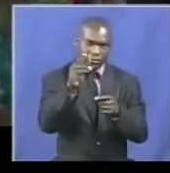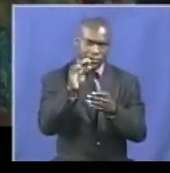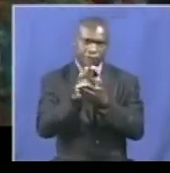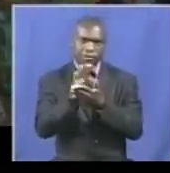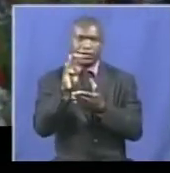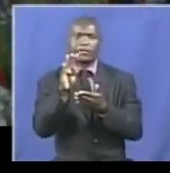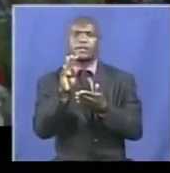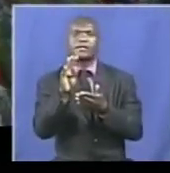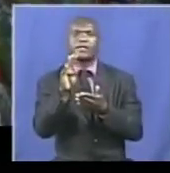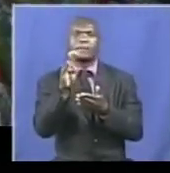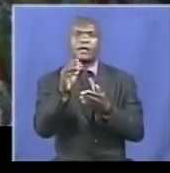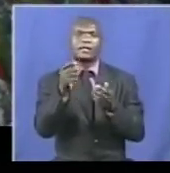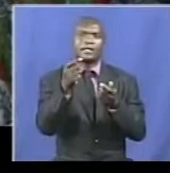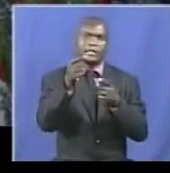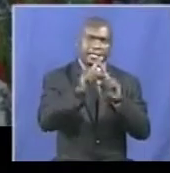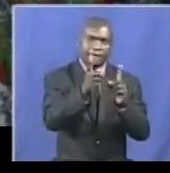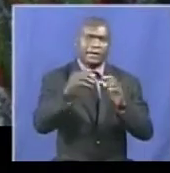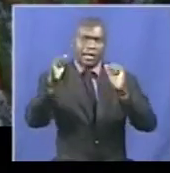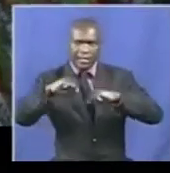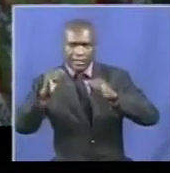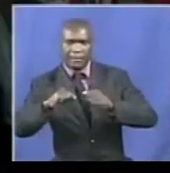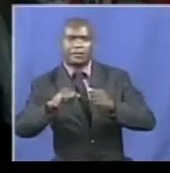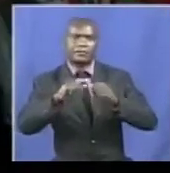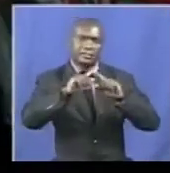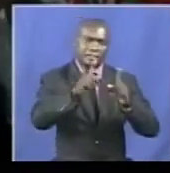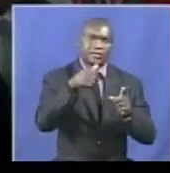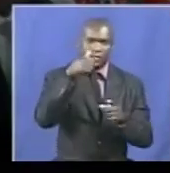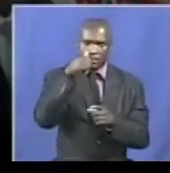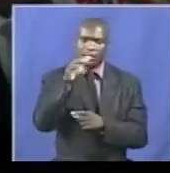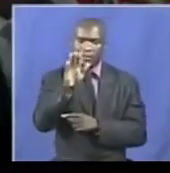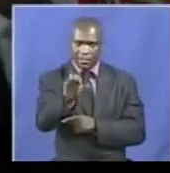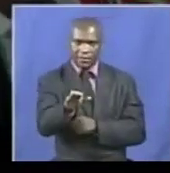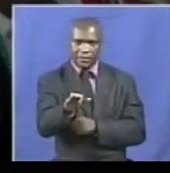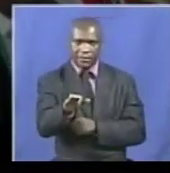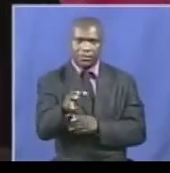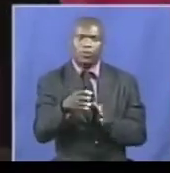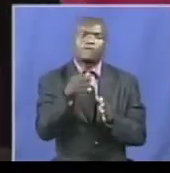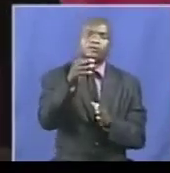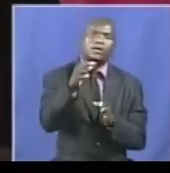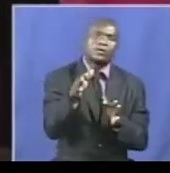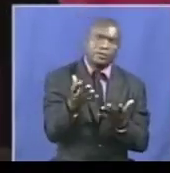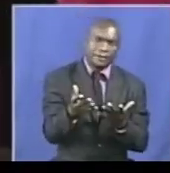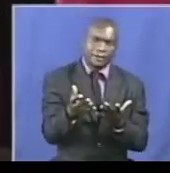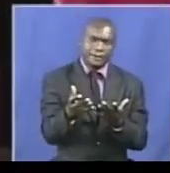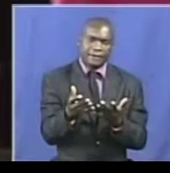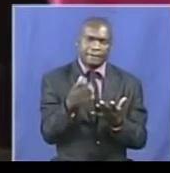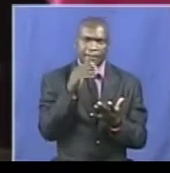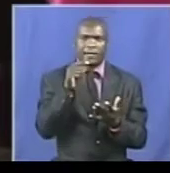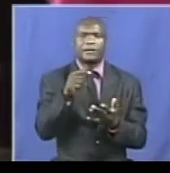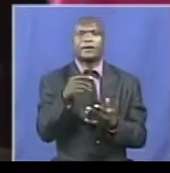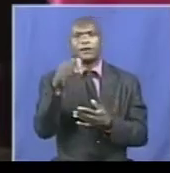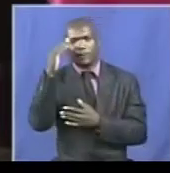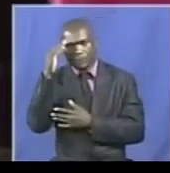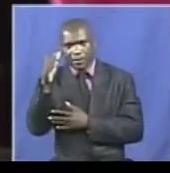Ended various resolutions beginning with the state of the party and the way forward. Salute the people of Zimbabwe